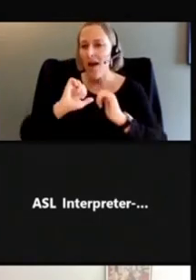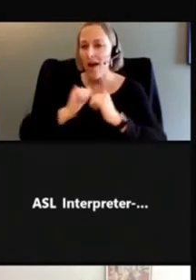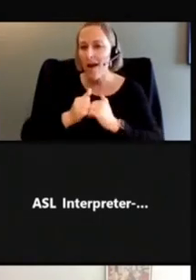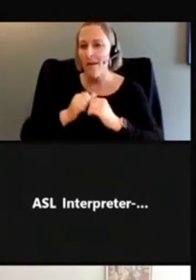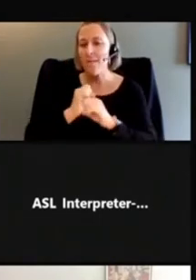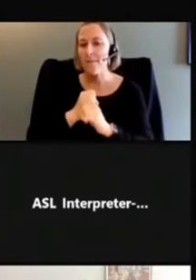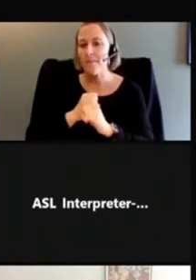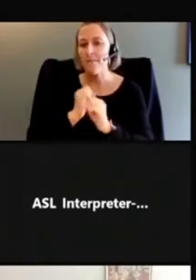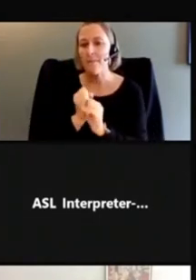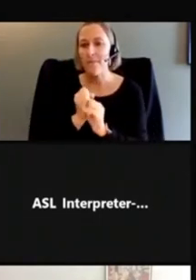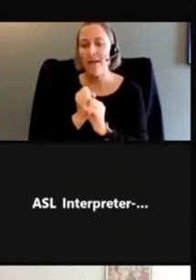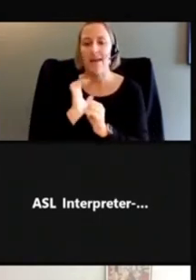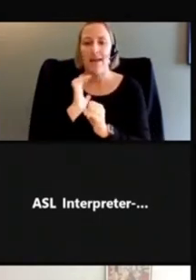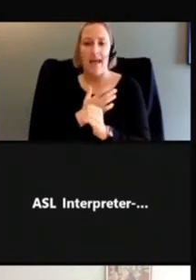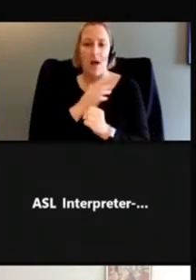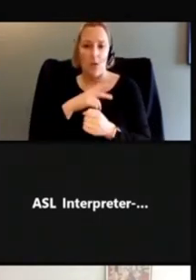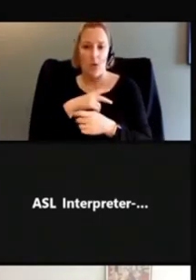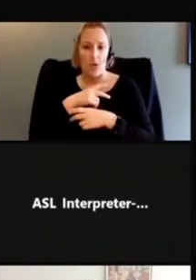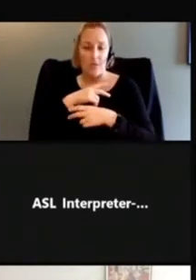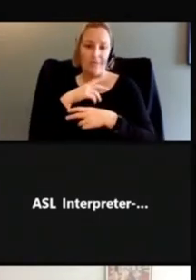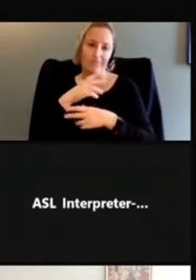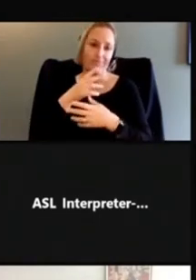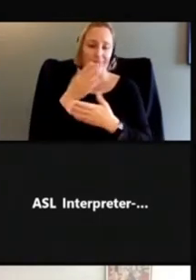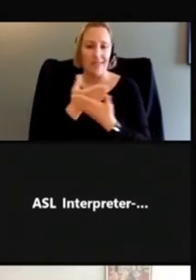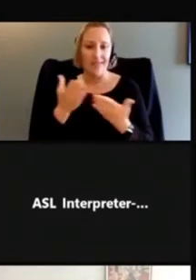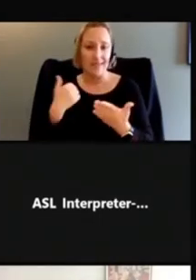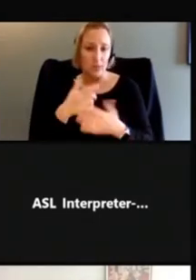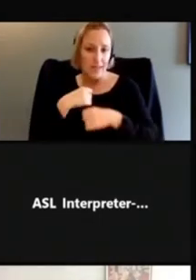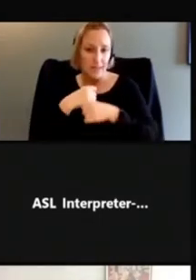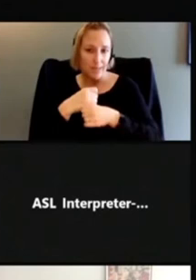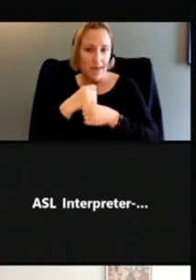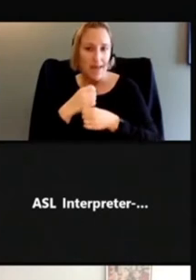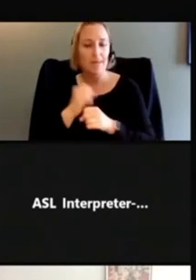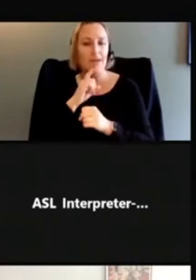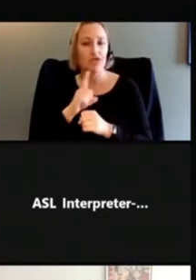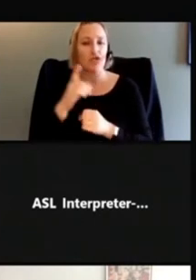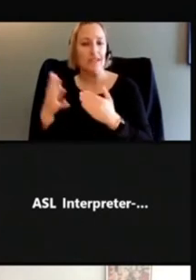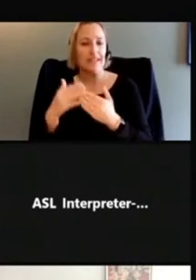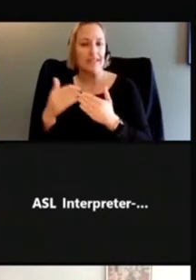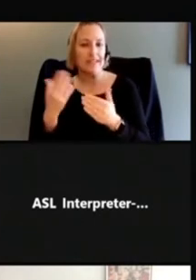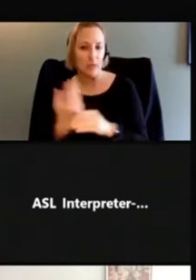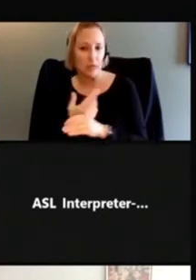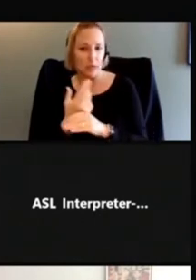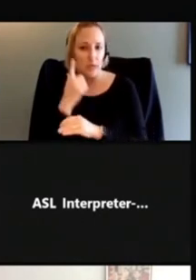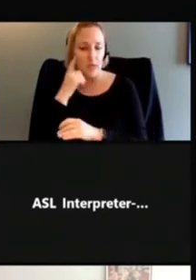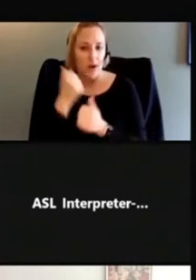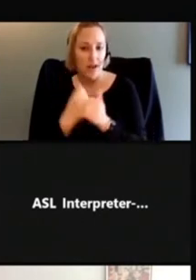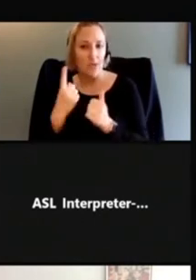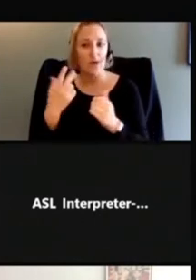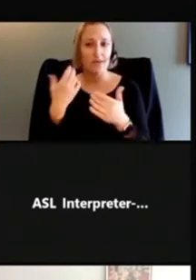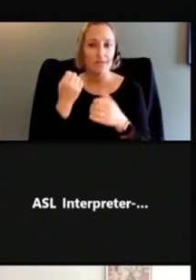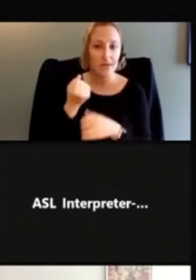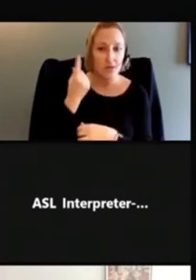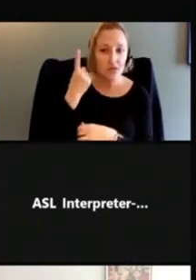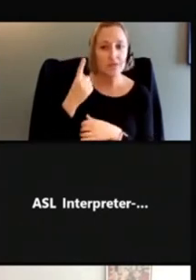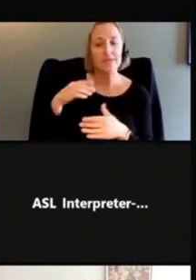that we create as easy to use as possible for everybody to understand and access.